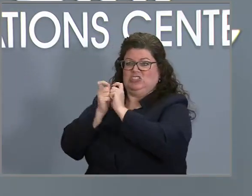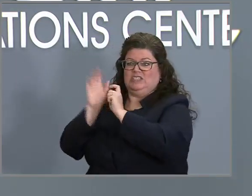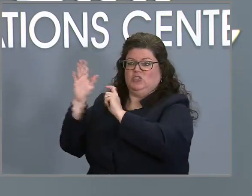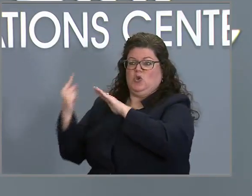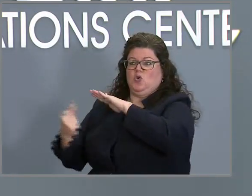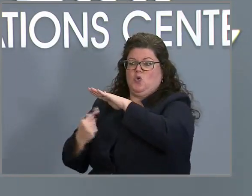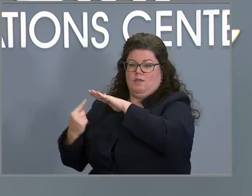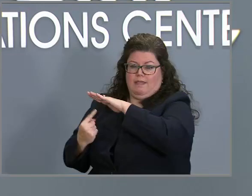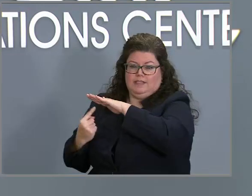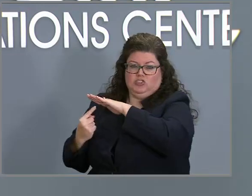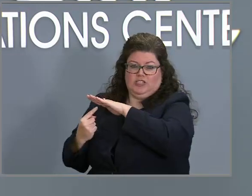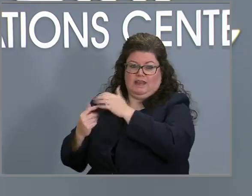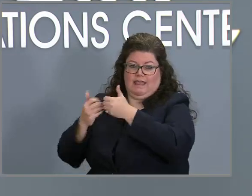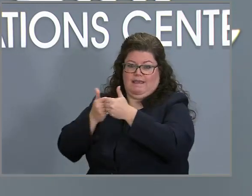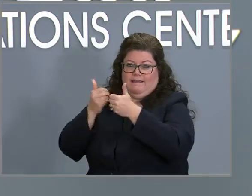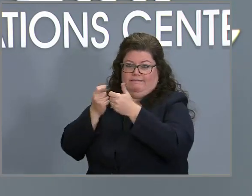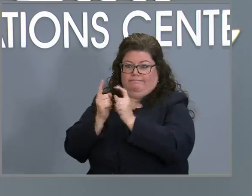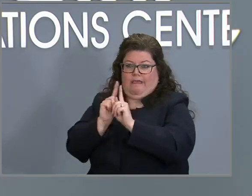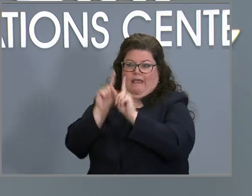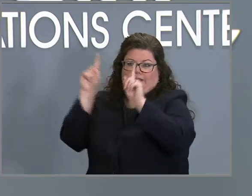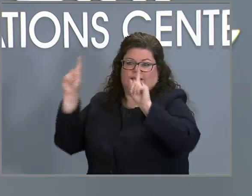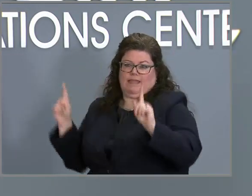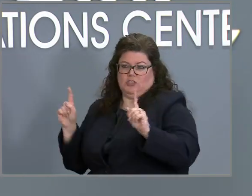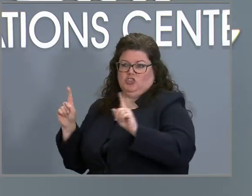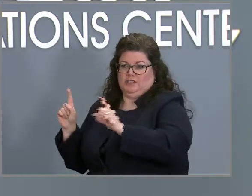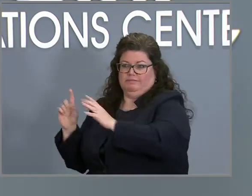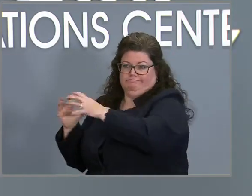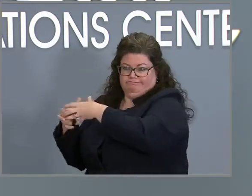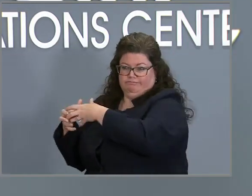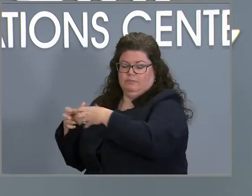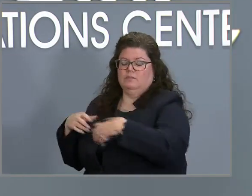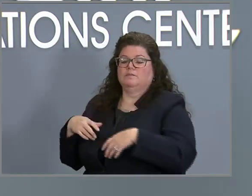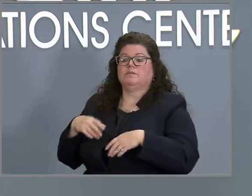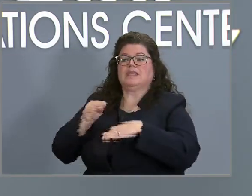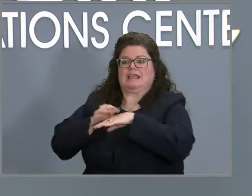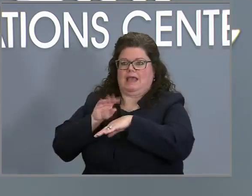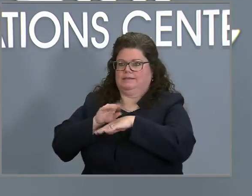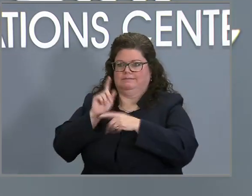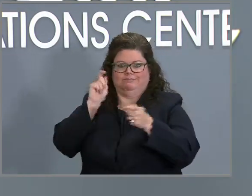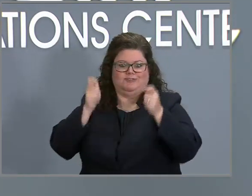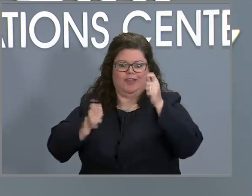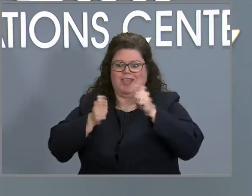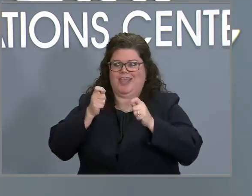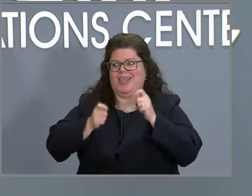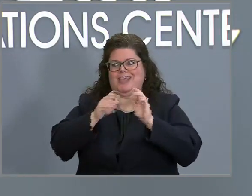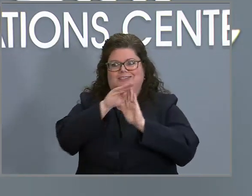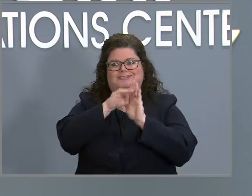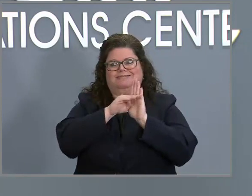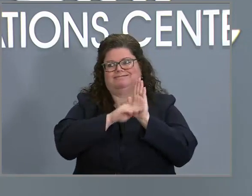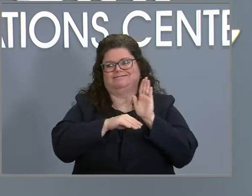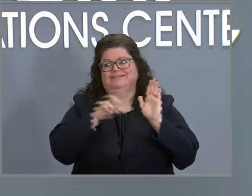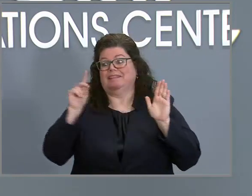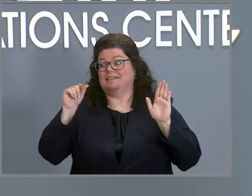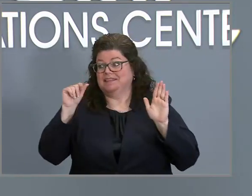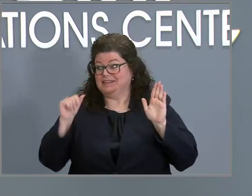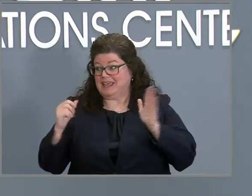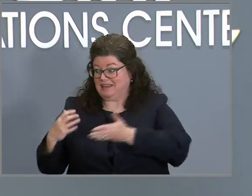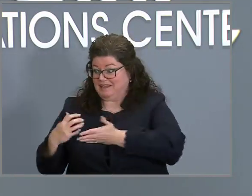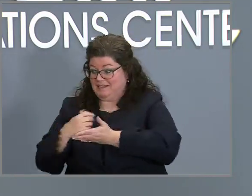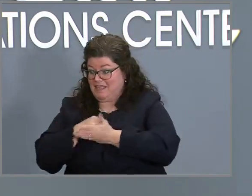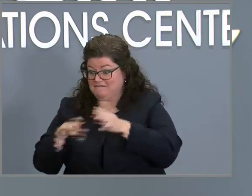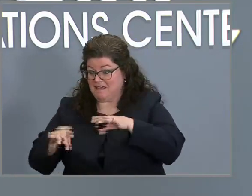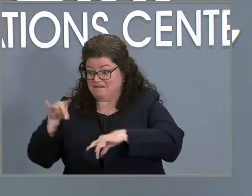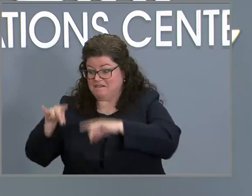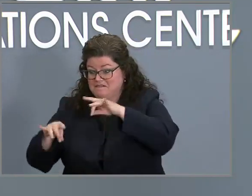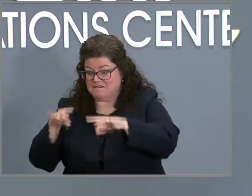and isolation guidance. And we know as we've seen throughout this pandemic, you know, guidance continues to evolve as we get more data. And that guidance right now